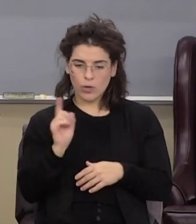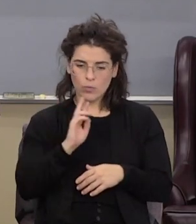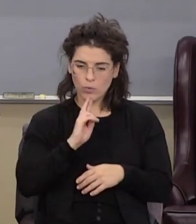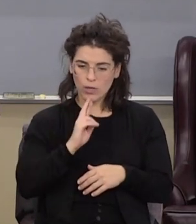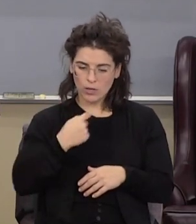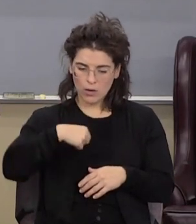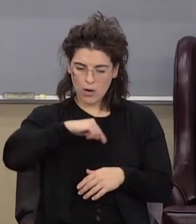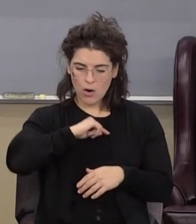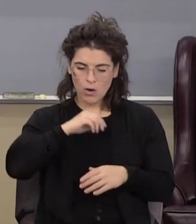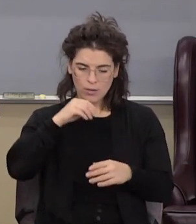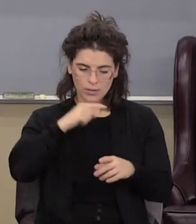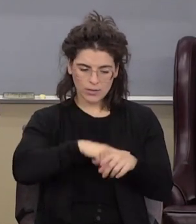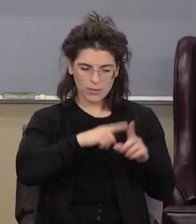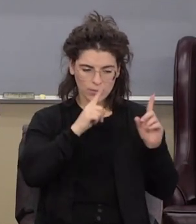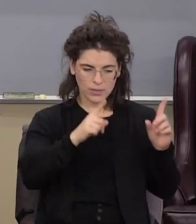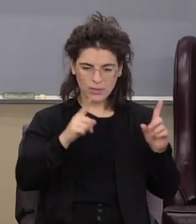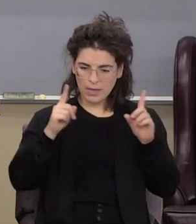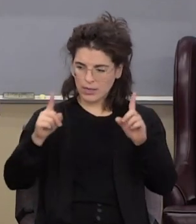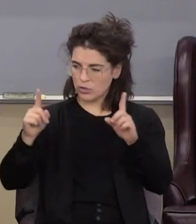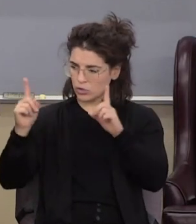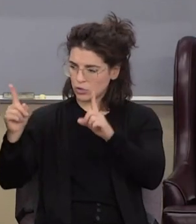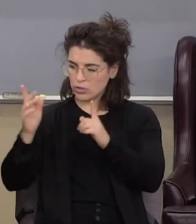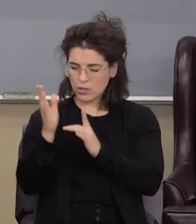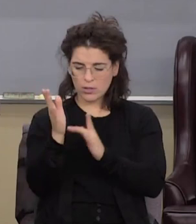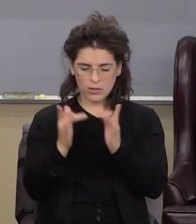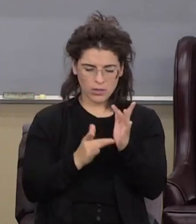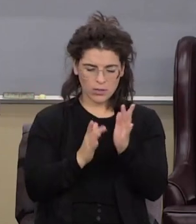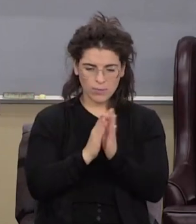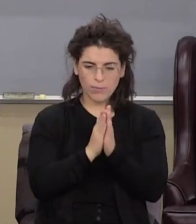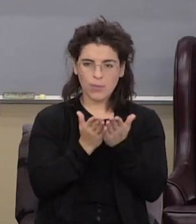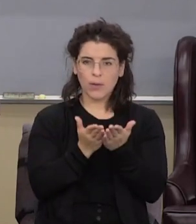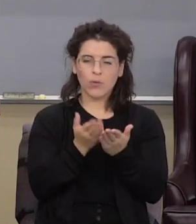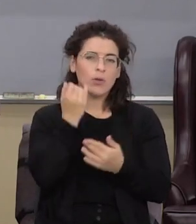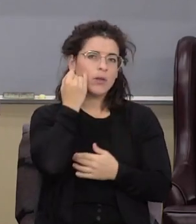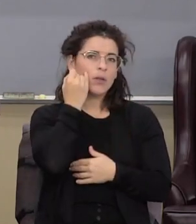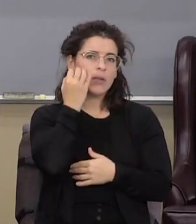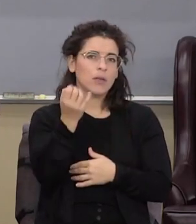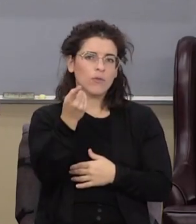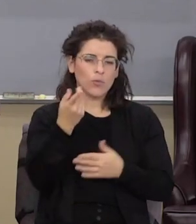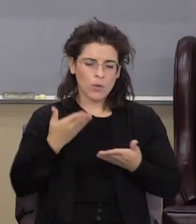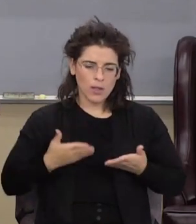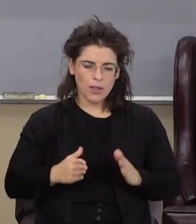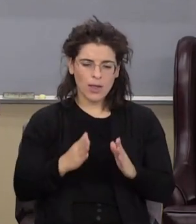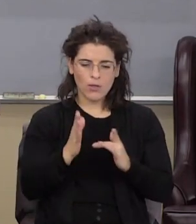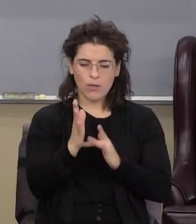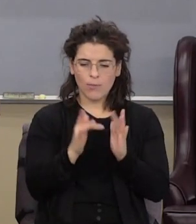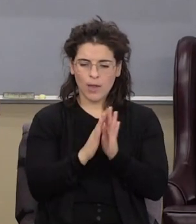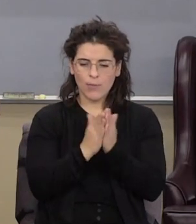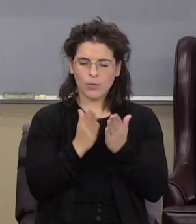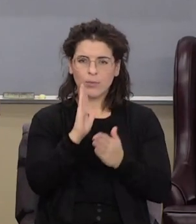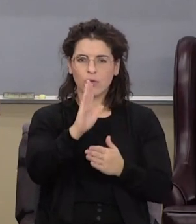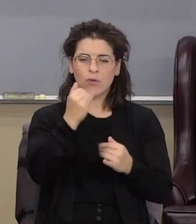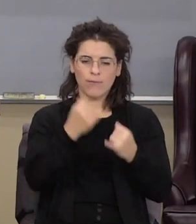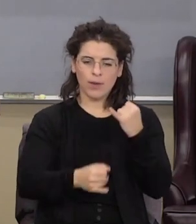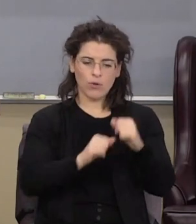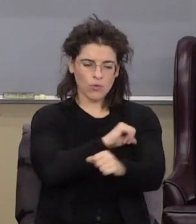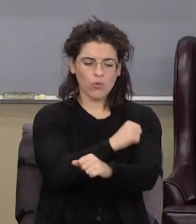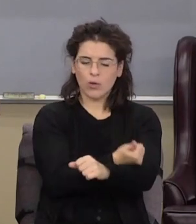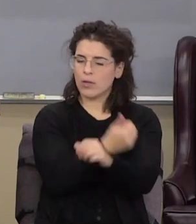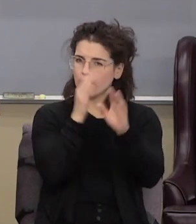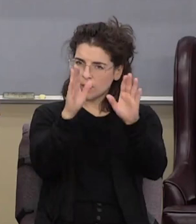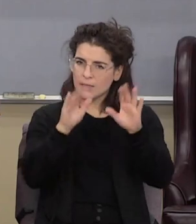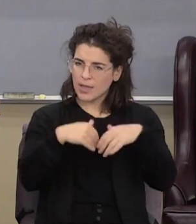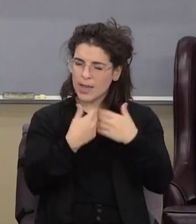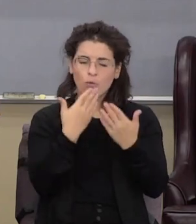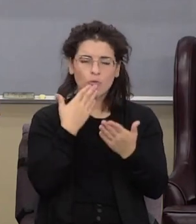dispensationally in the Bible. When you let the Bible be your authority, it's amazing how well it works. And I understand